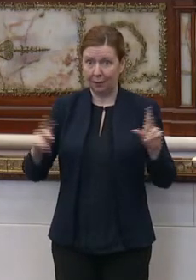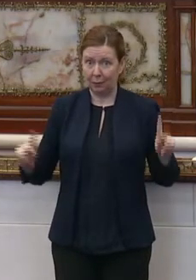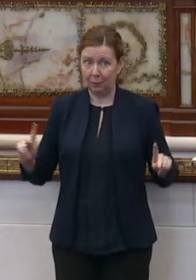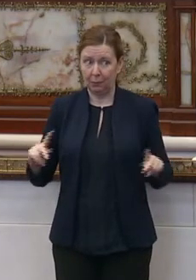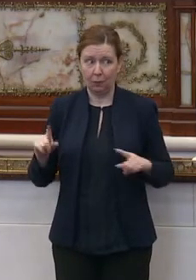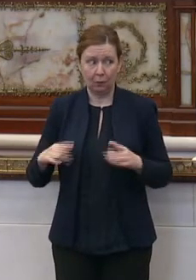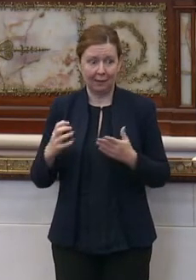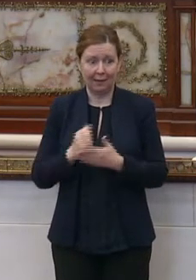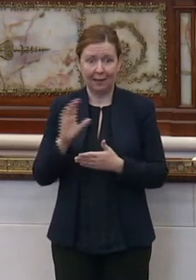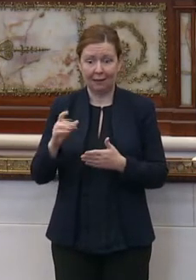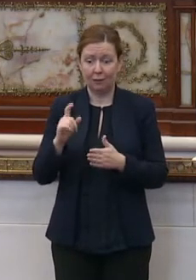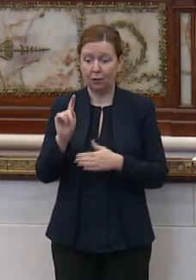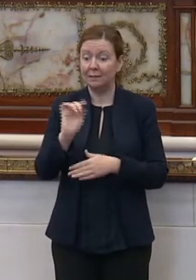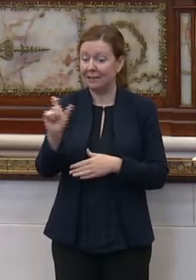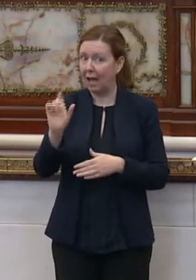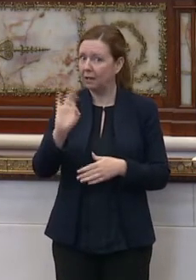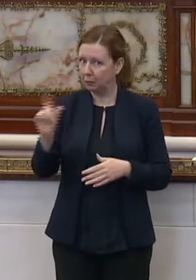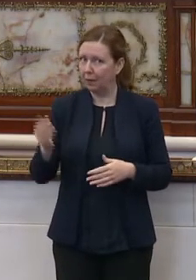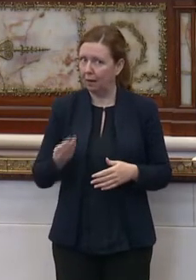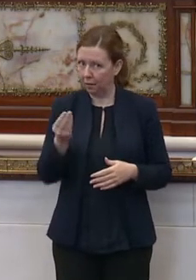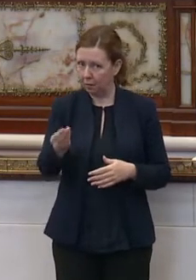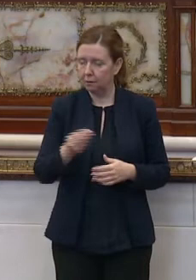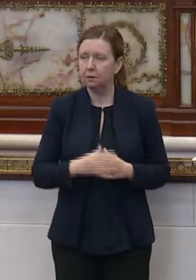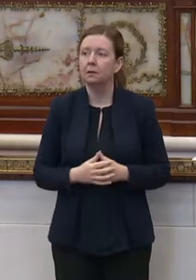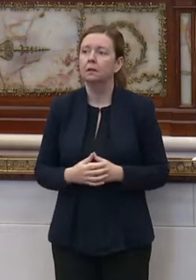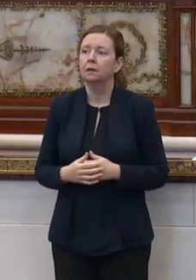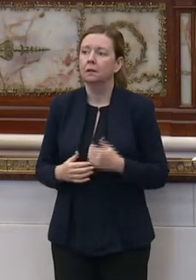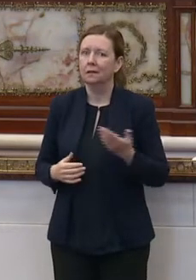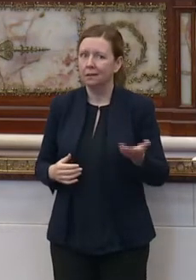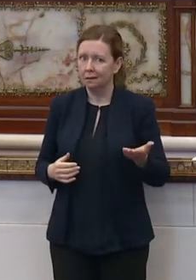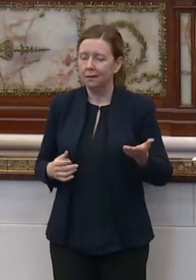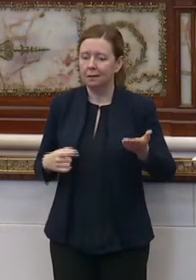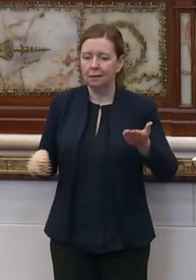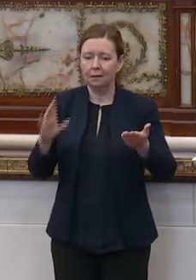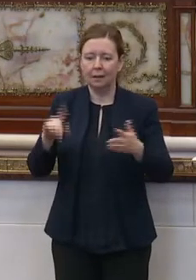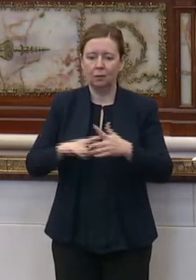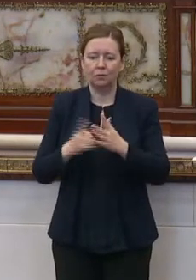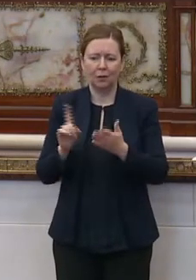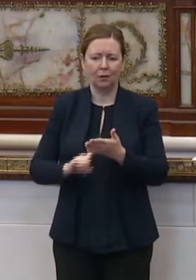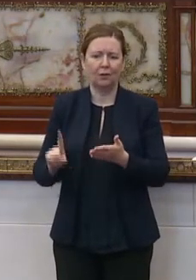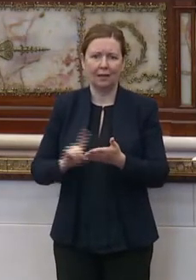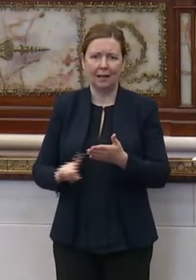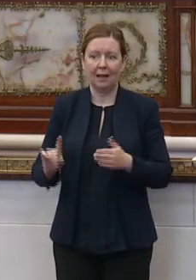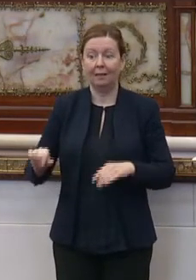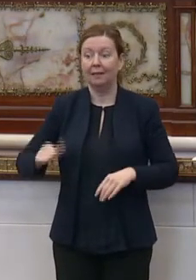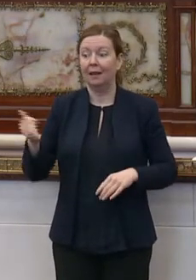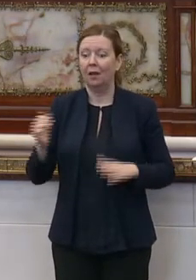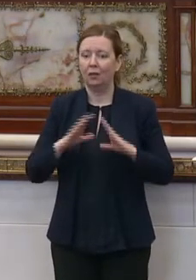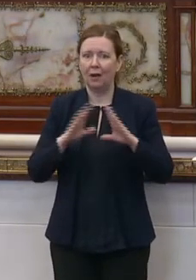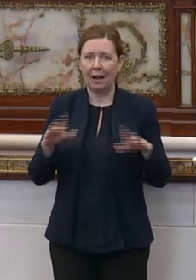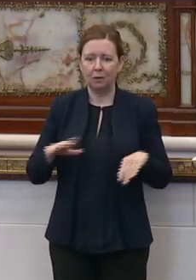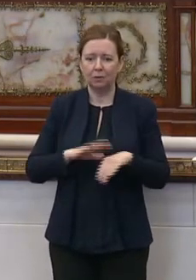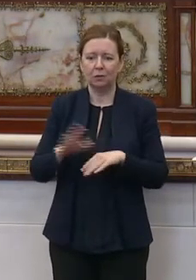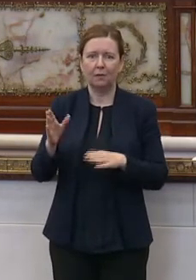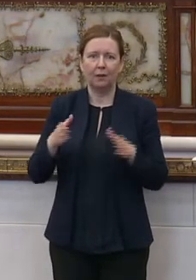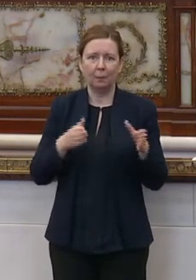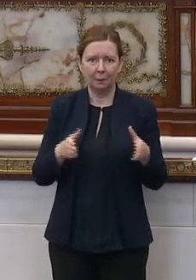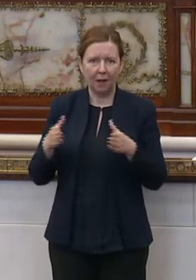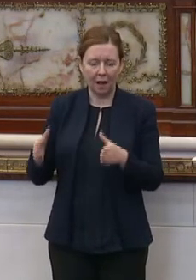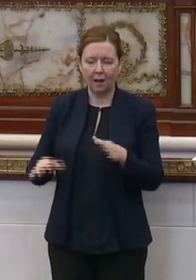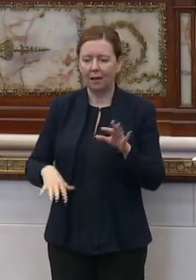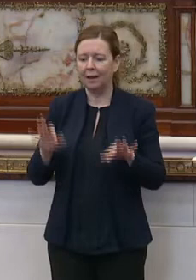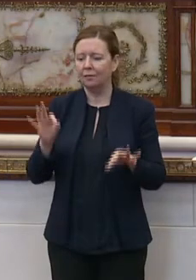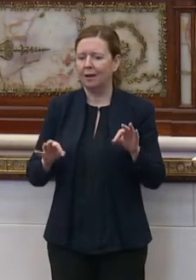when they get their tax bill, they're going to start looking at the other houses on their block and